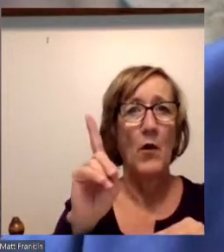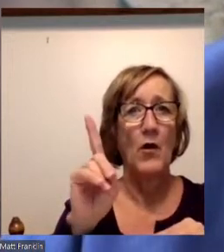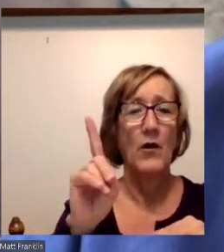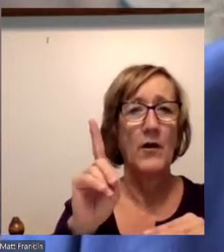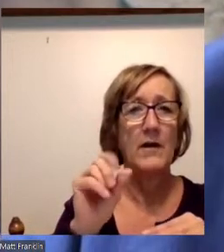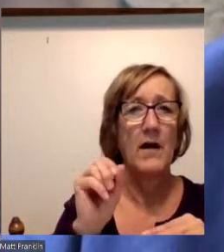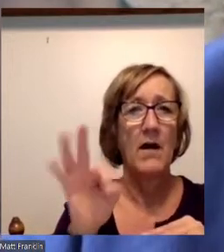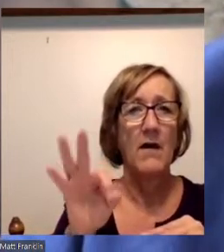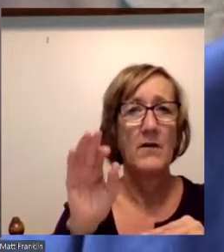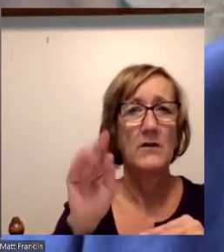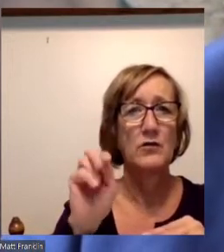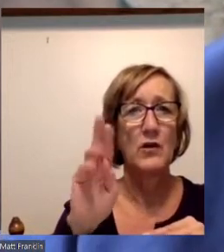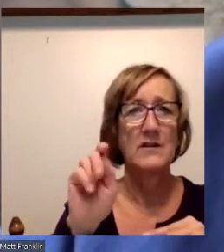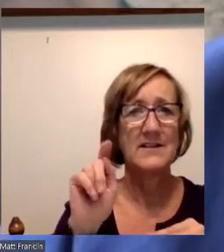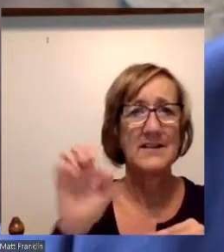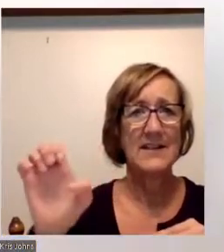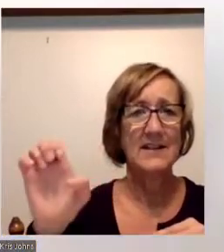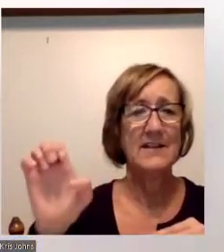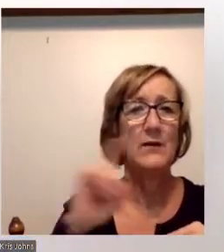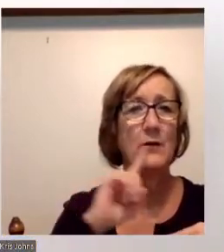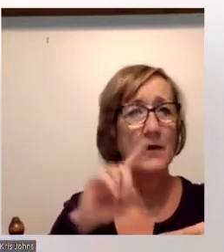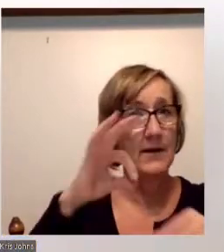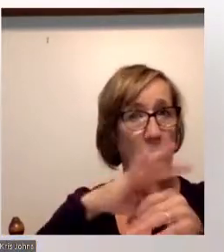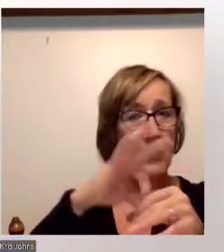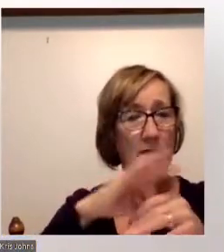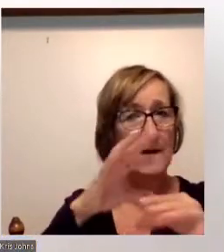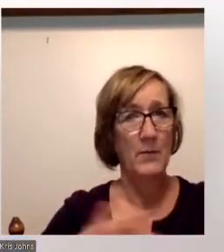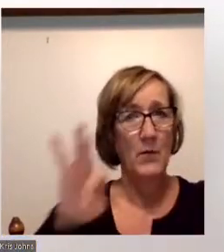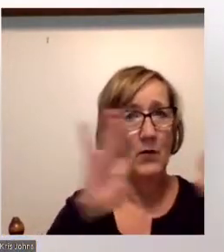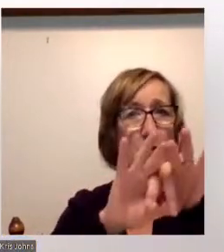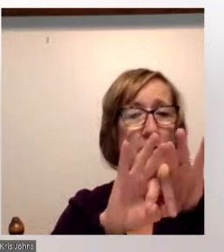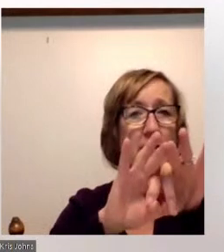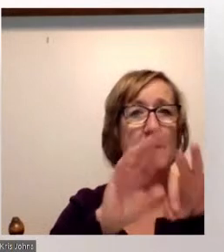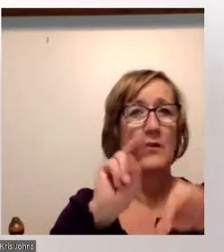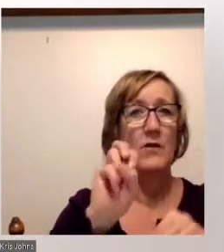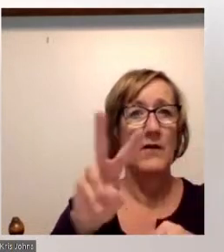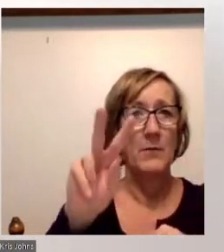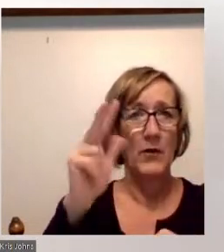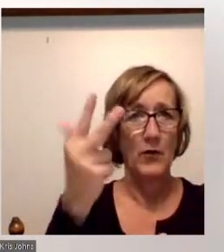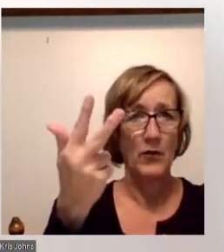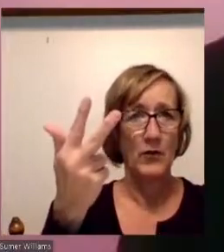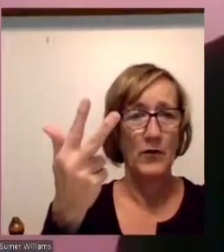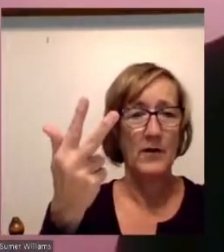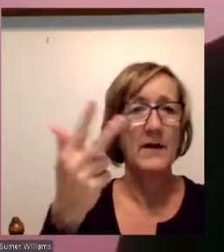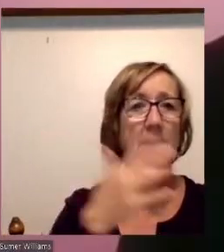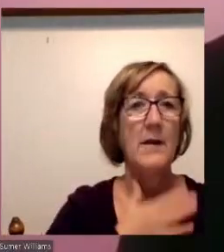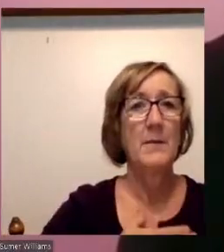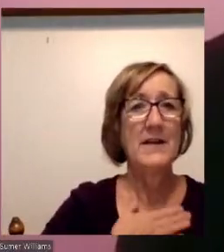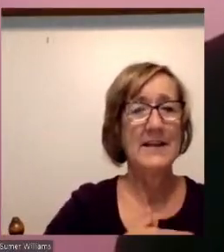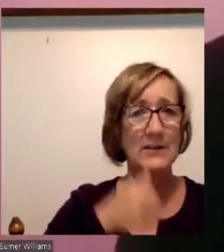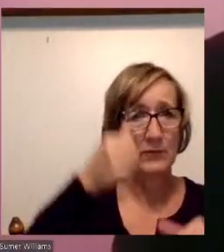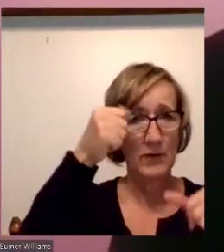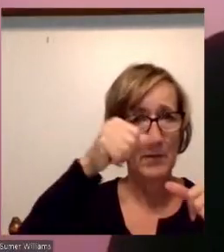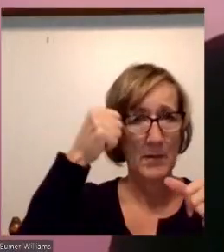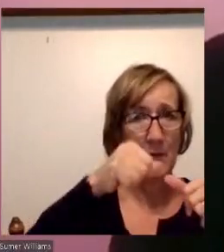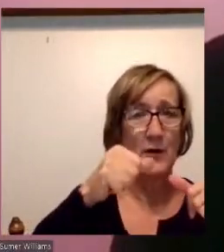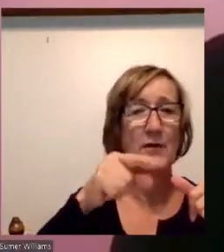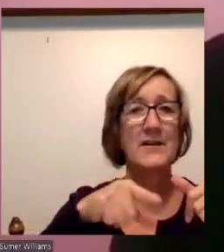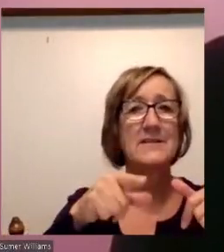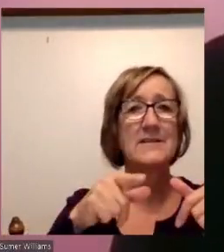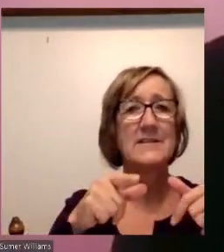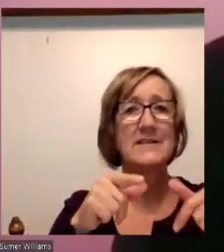And remember, voting is that all-important date, the 3rd of November. Please keep in mind that this is an